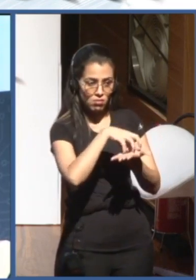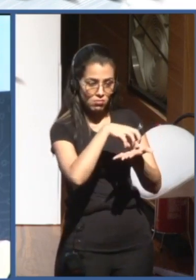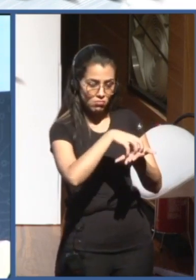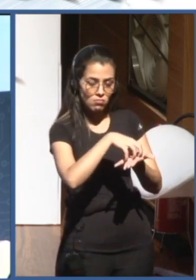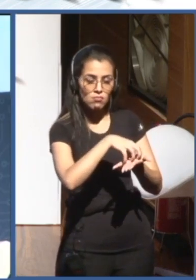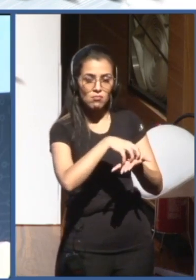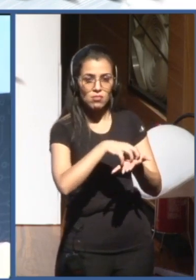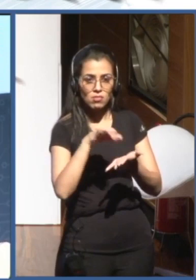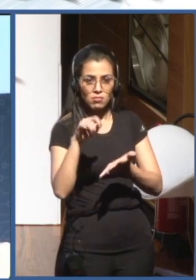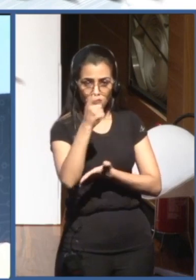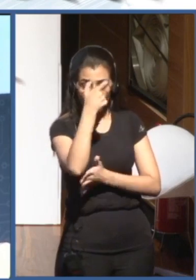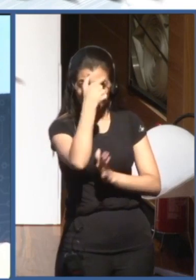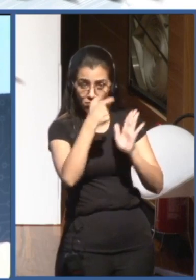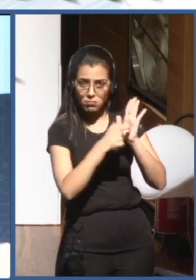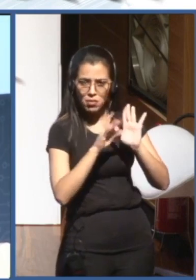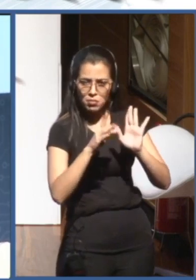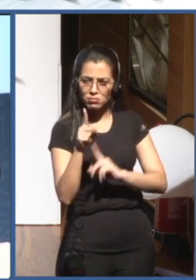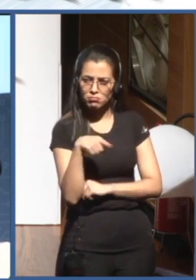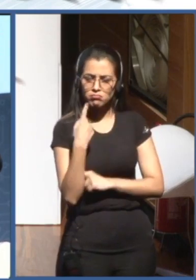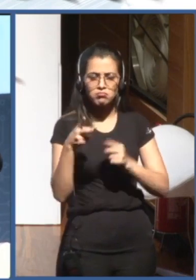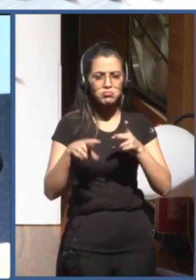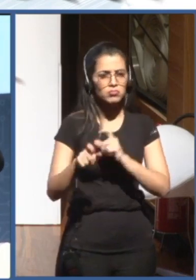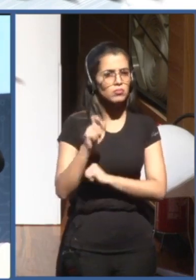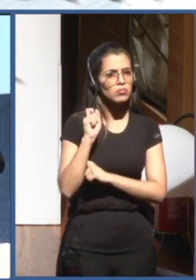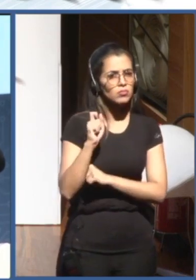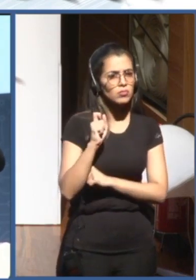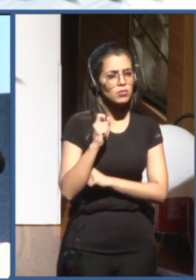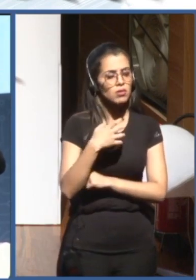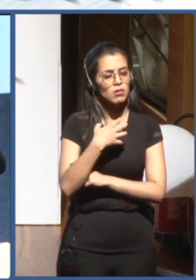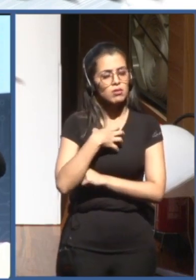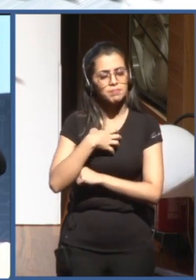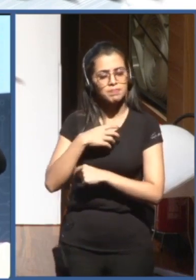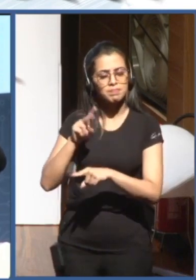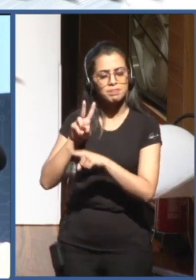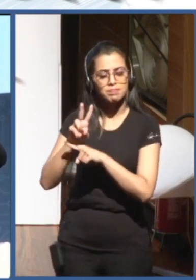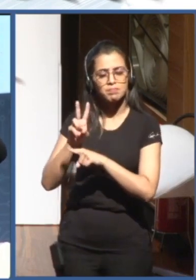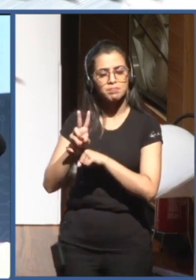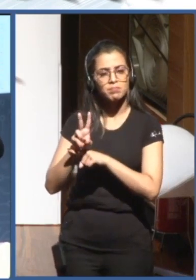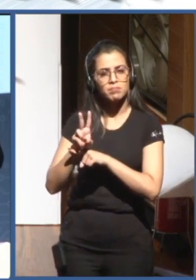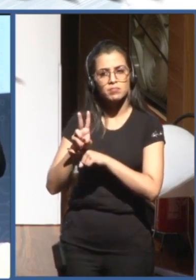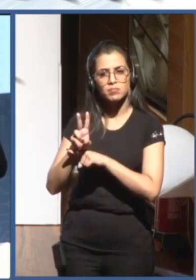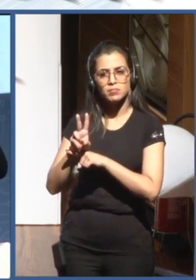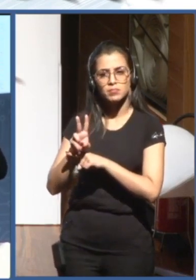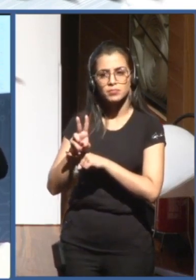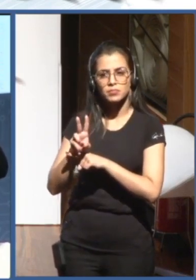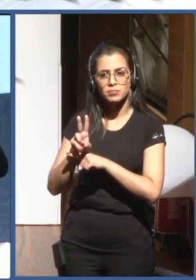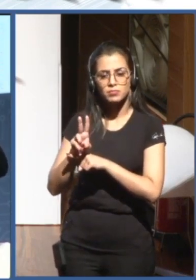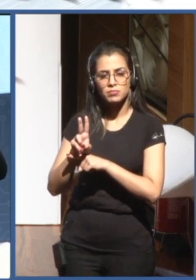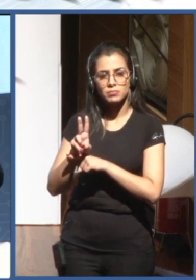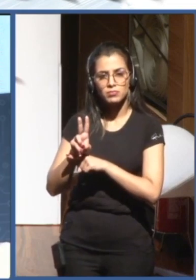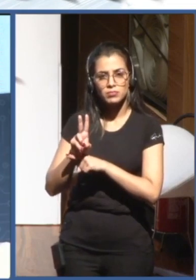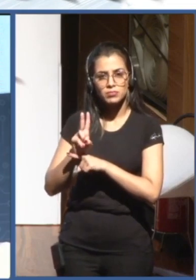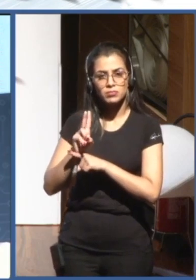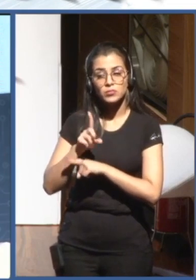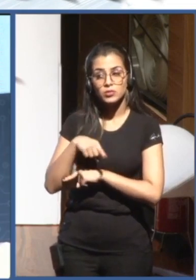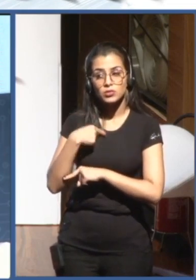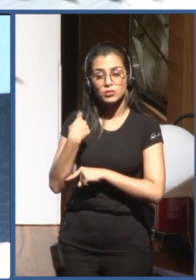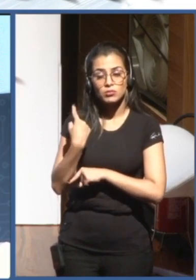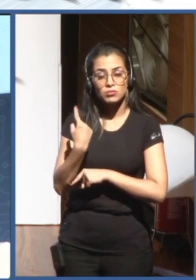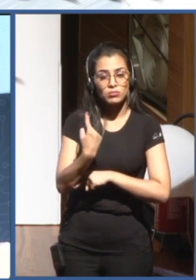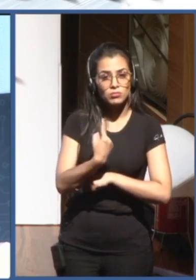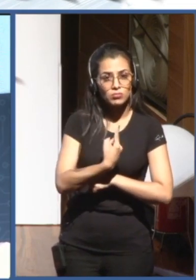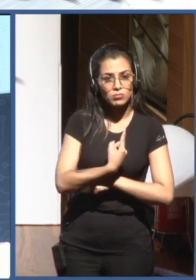this kind of approach, that our international research center could be an umbrella center. And,